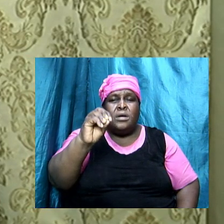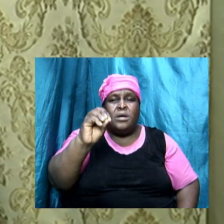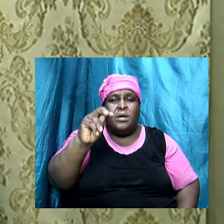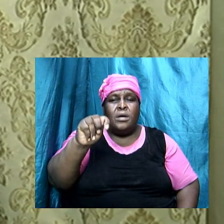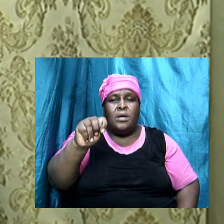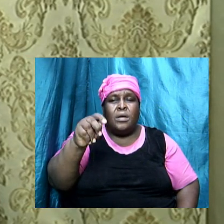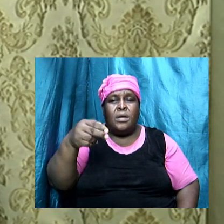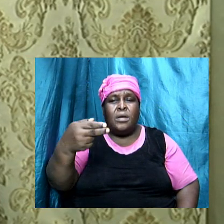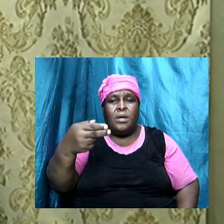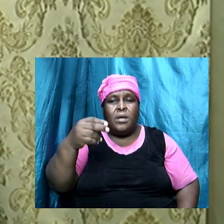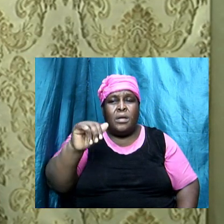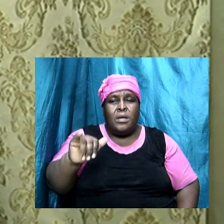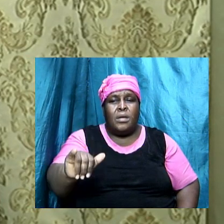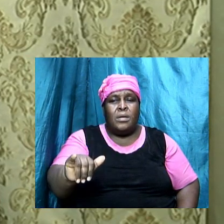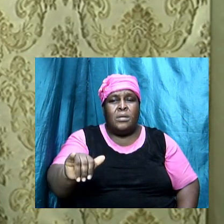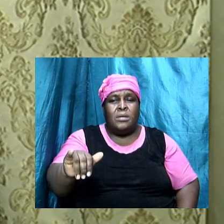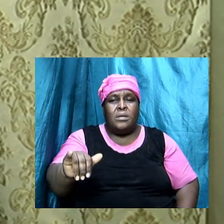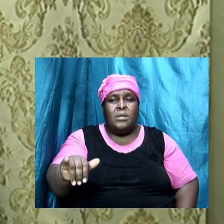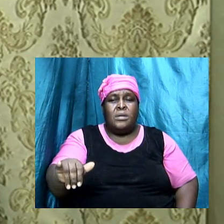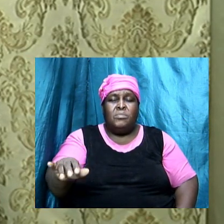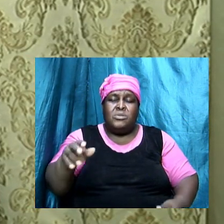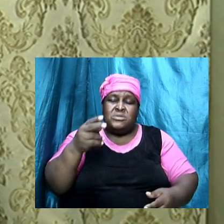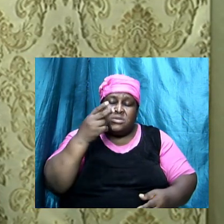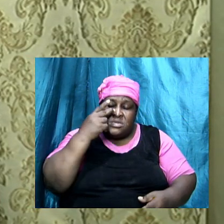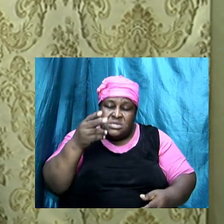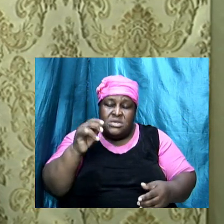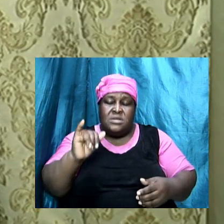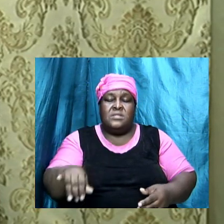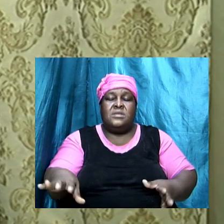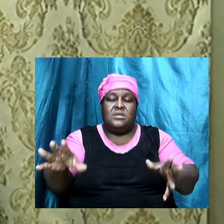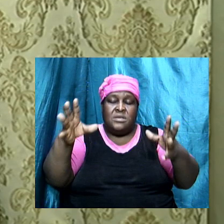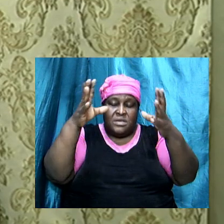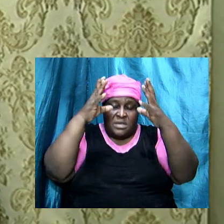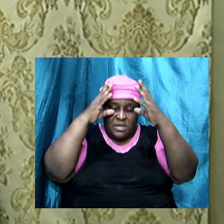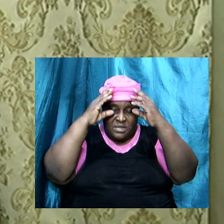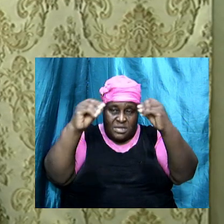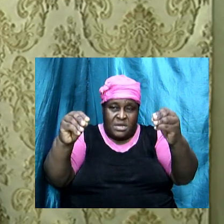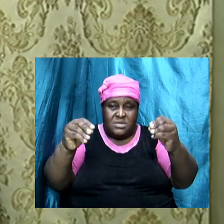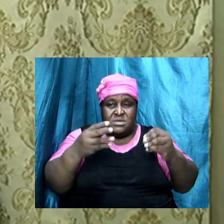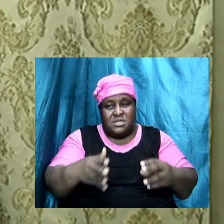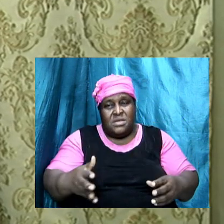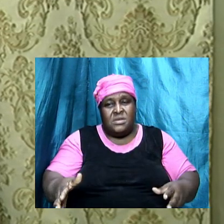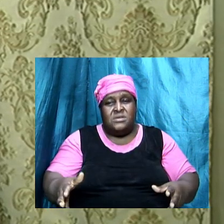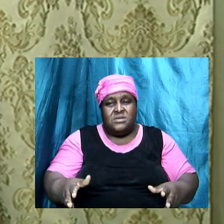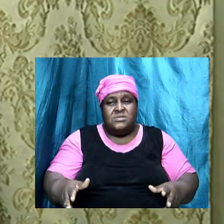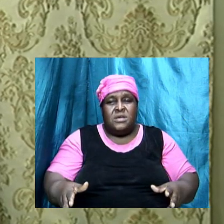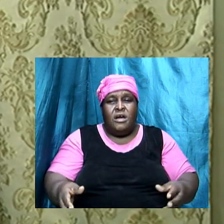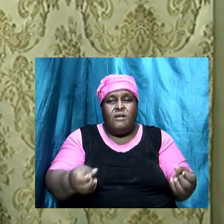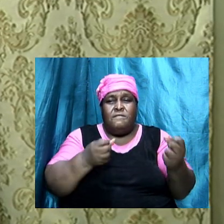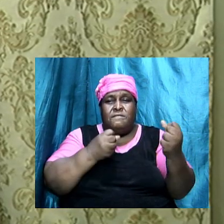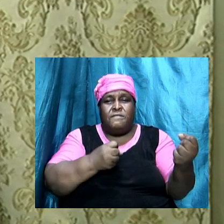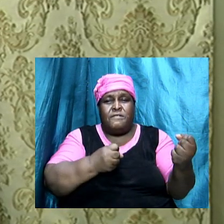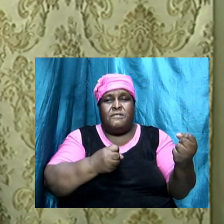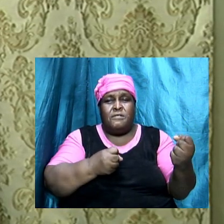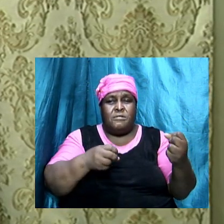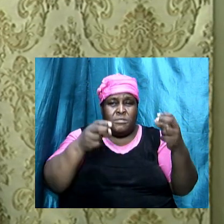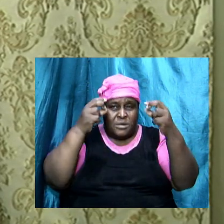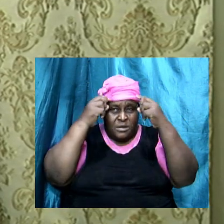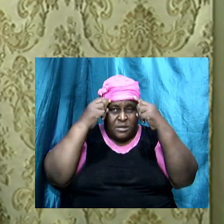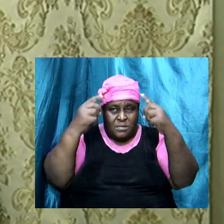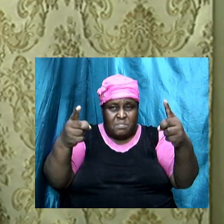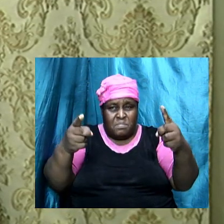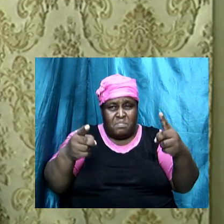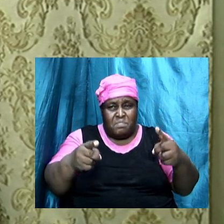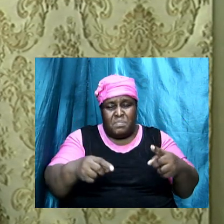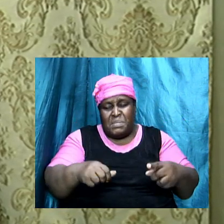the things, amen, that are sound of sound doctrine. He said, If anyone, amen, teaches